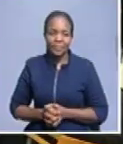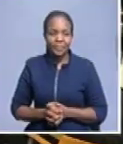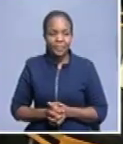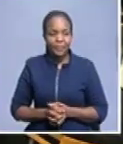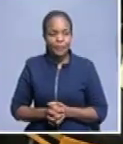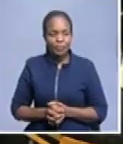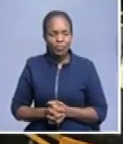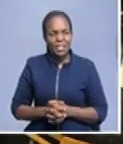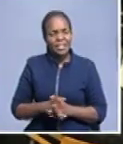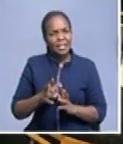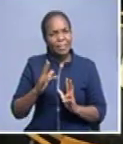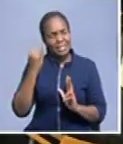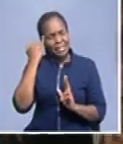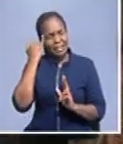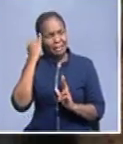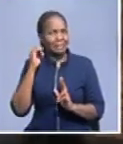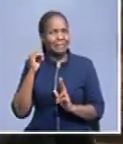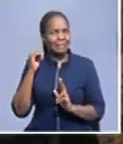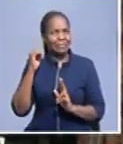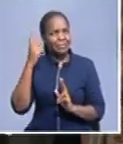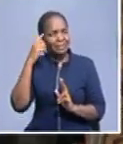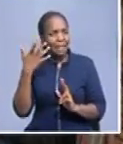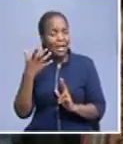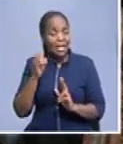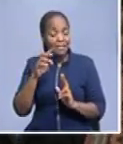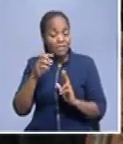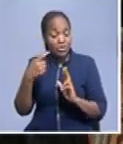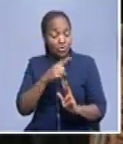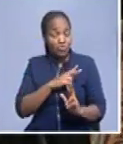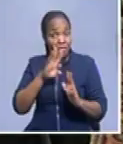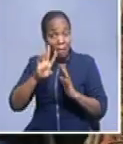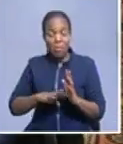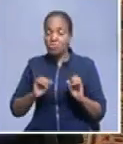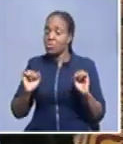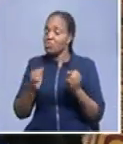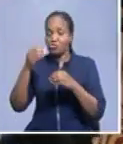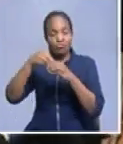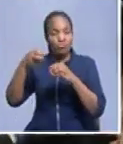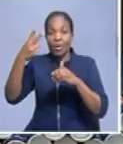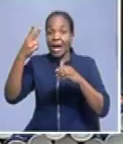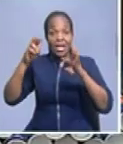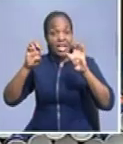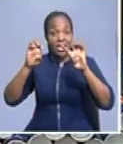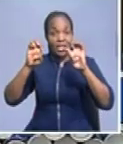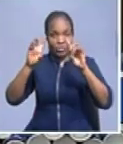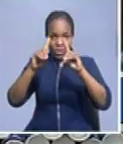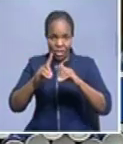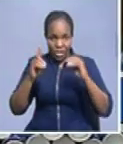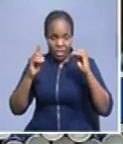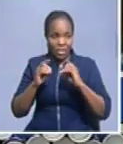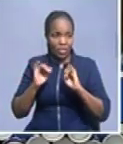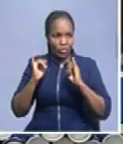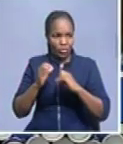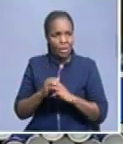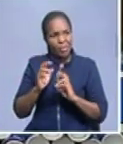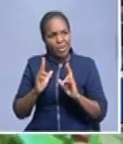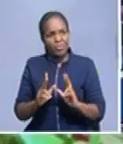General perception is that failing grade 12 closes the door to tertiary education. The reality is, though, that with enough drive it is